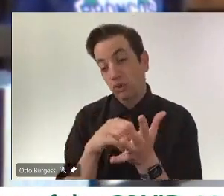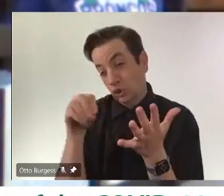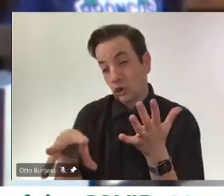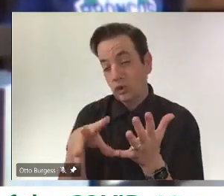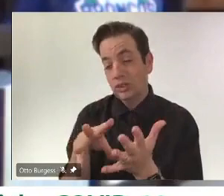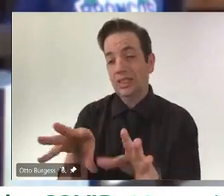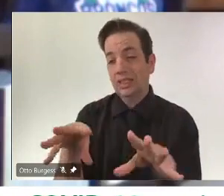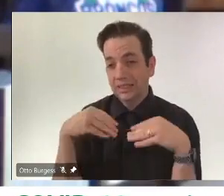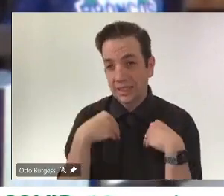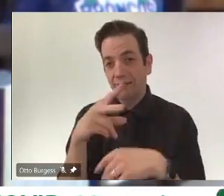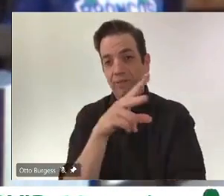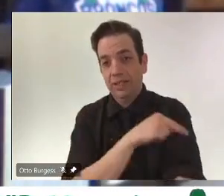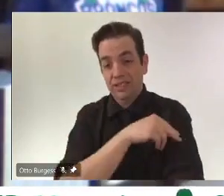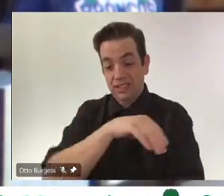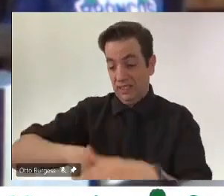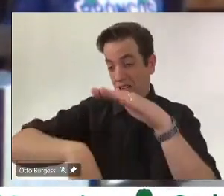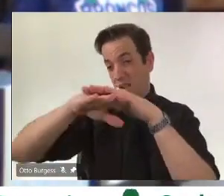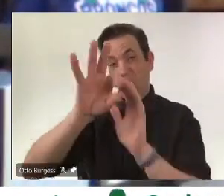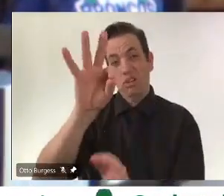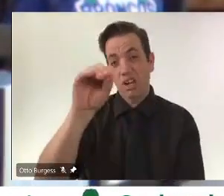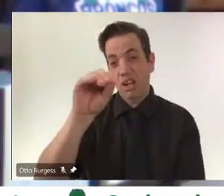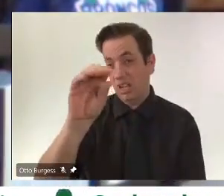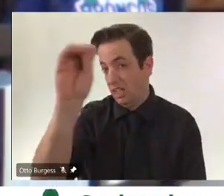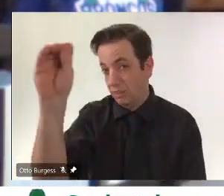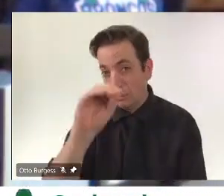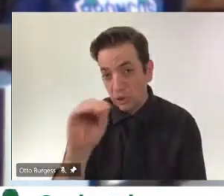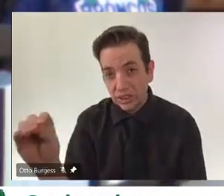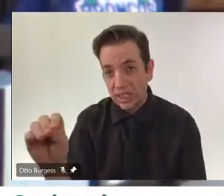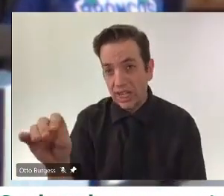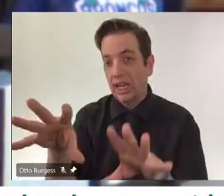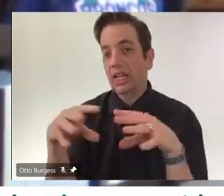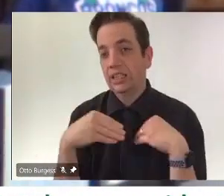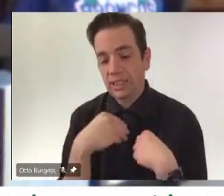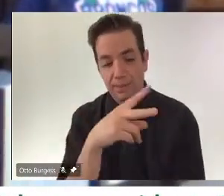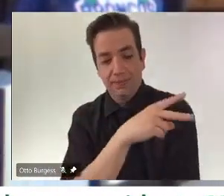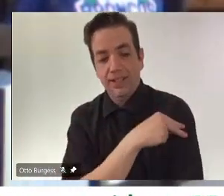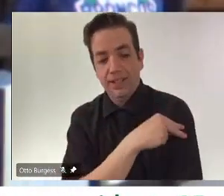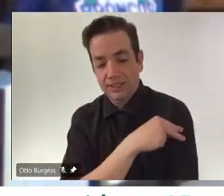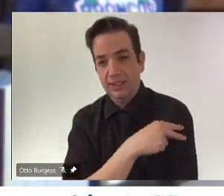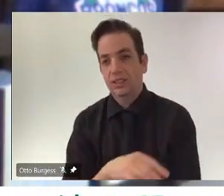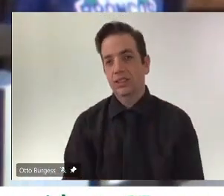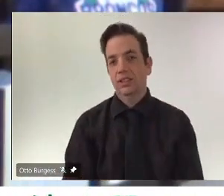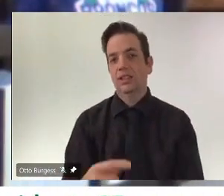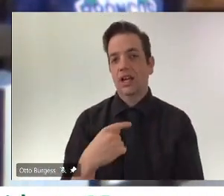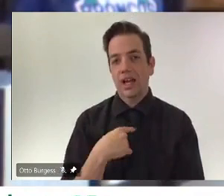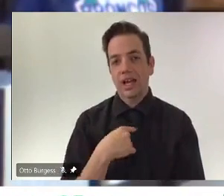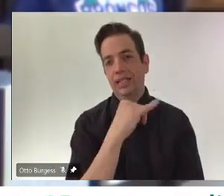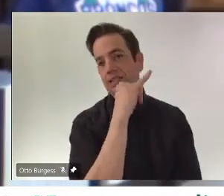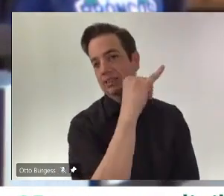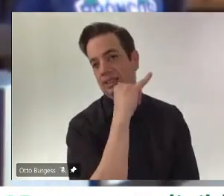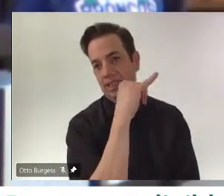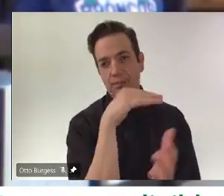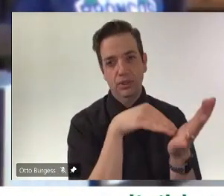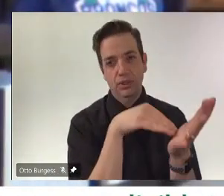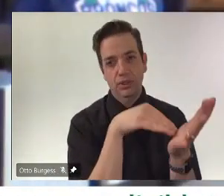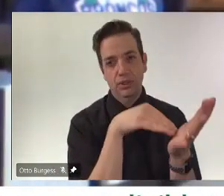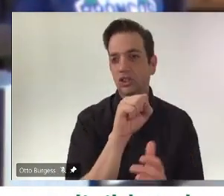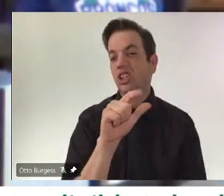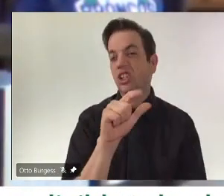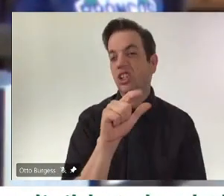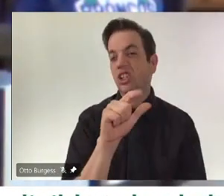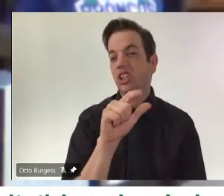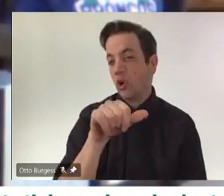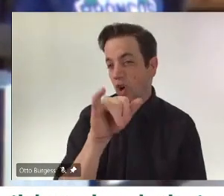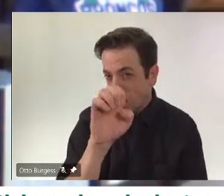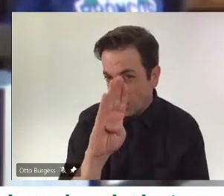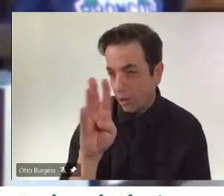percent vaccine uptake. So I, I like Dr. Shahab and Minister Hindley are very confident that we're going to continue